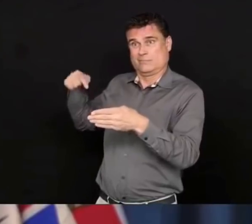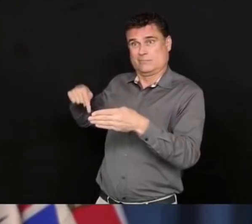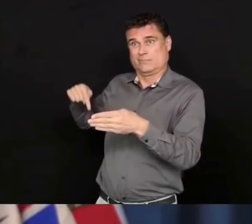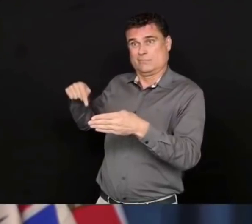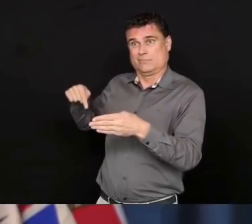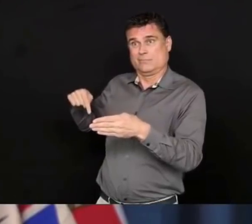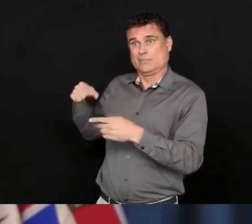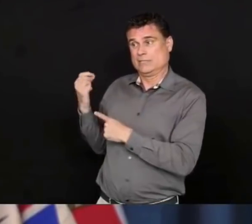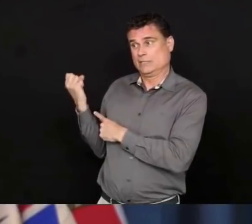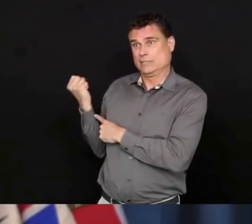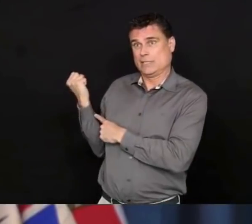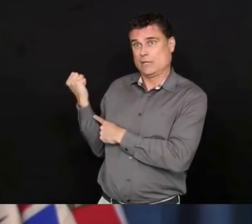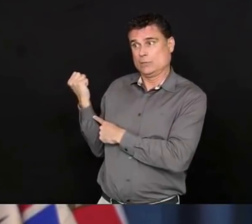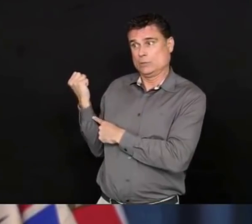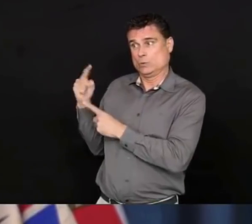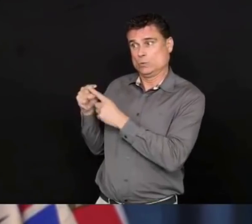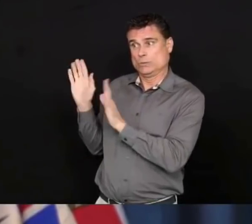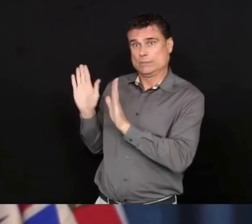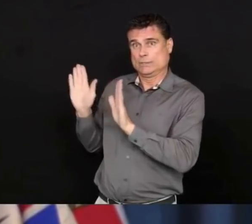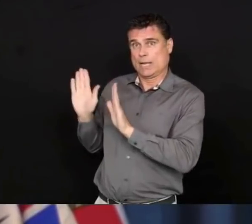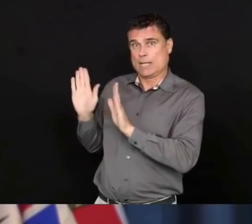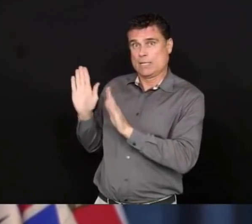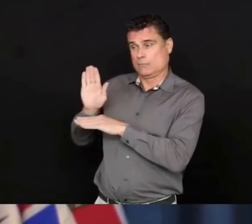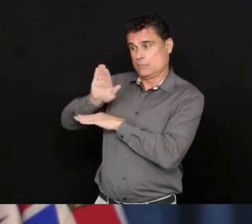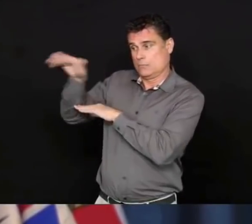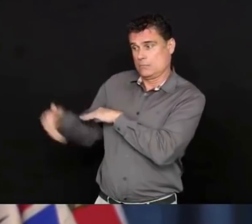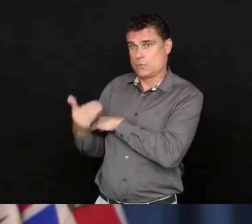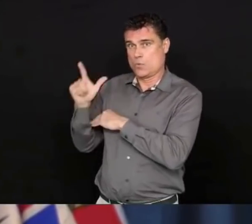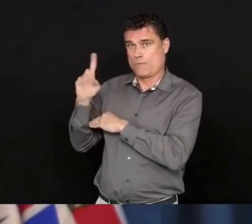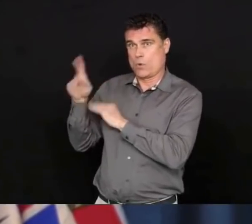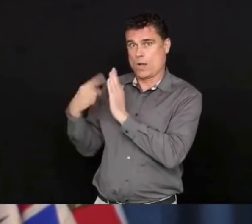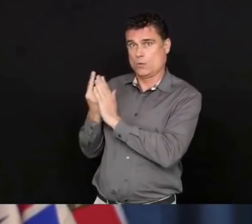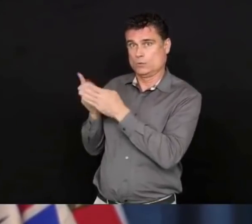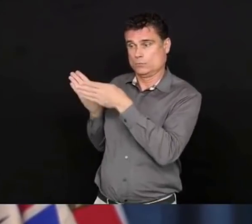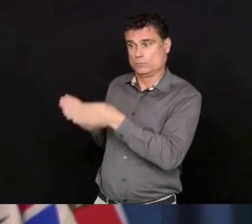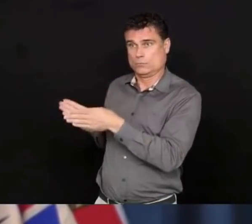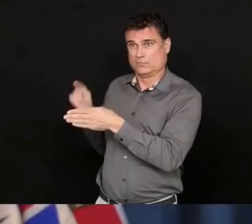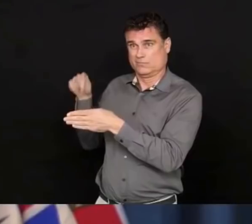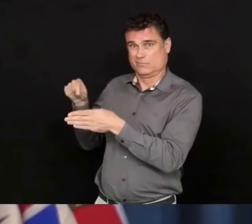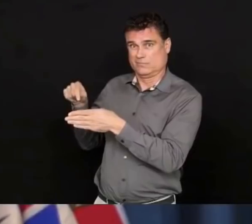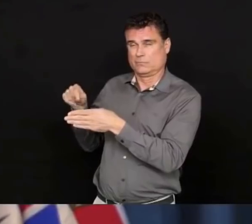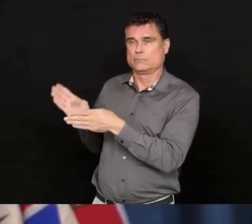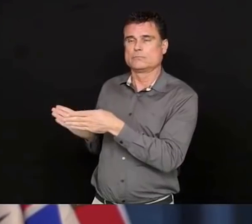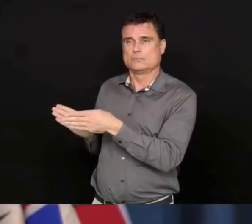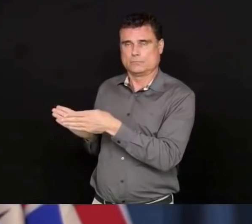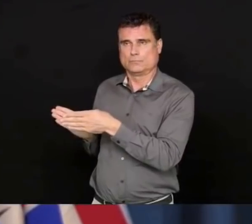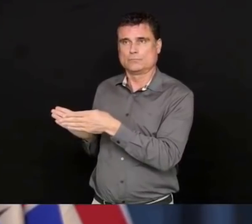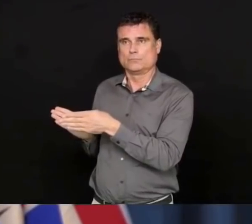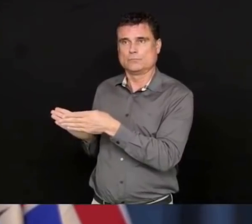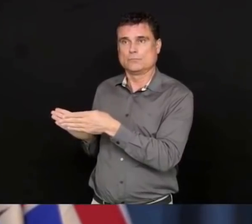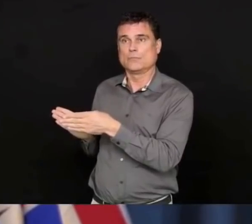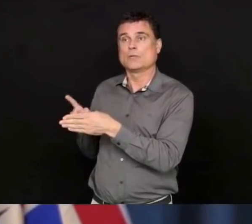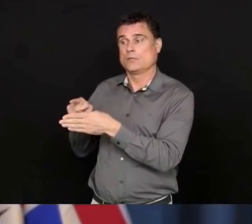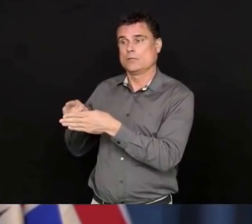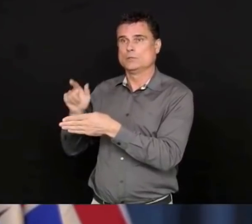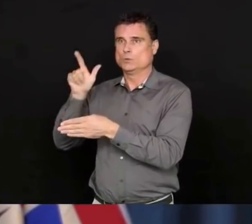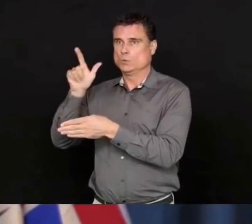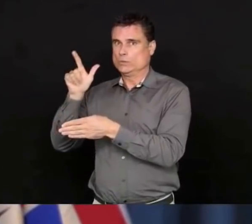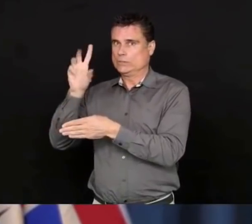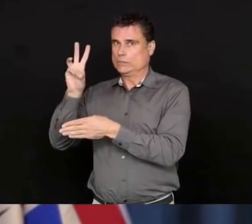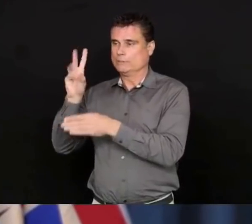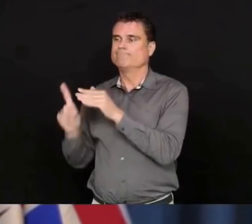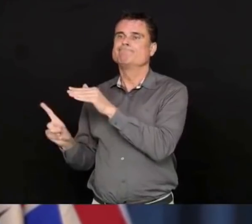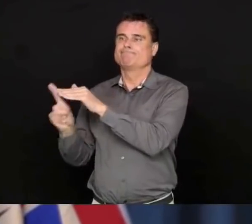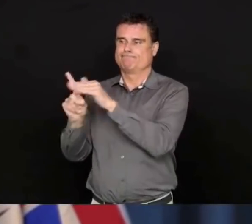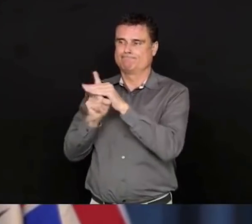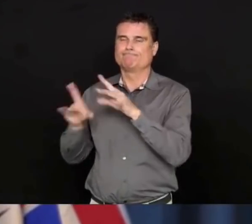to today. So from Saturday to Sunday we had 26 new cases test positive for COVID